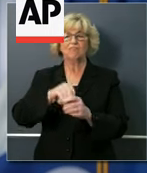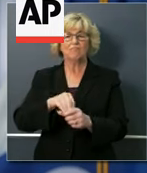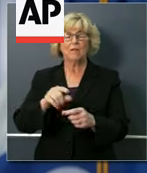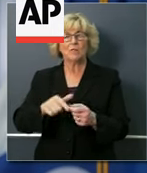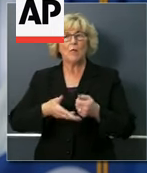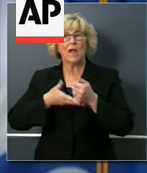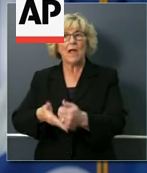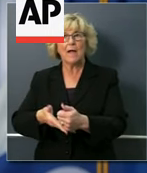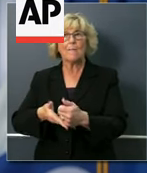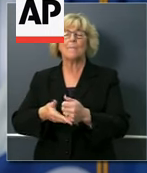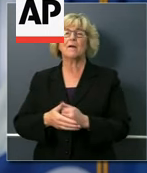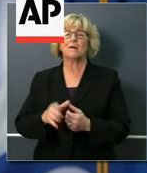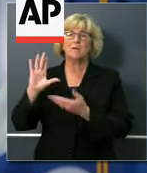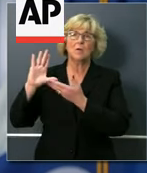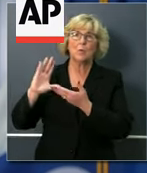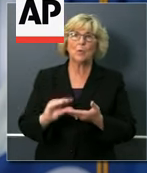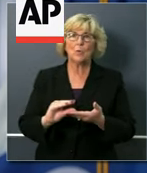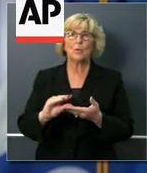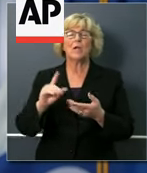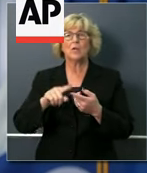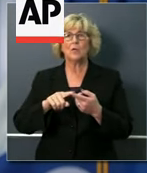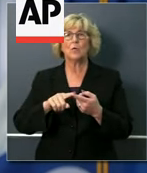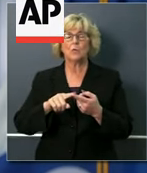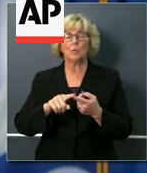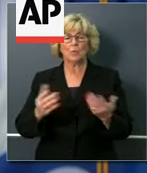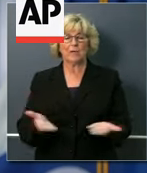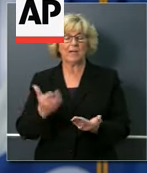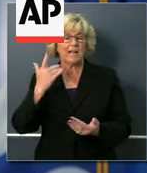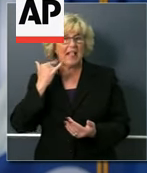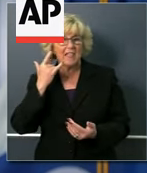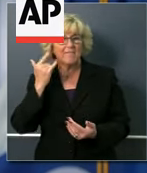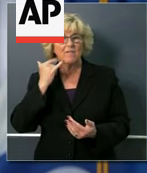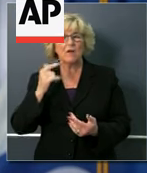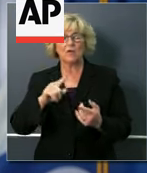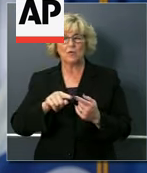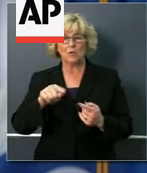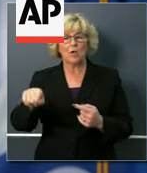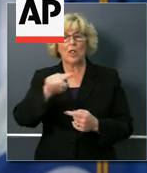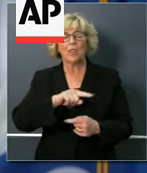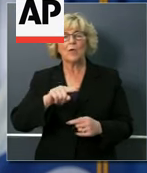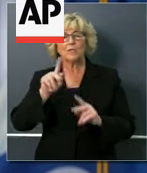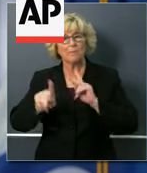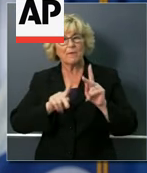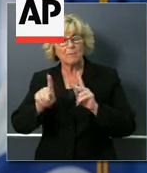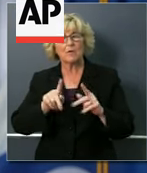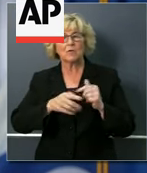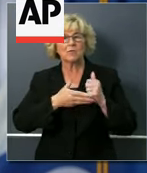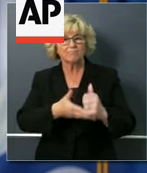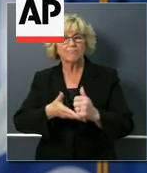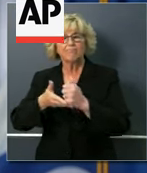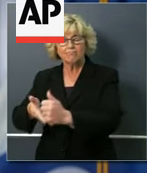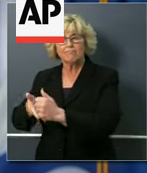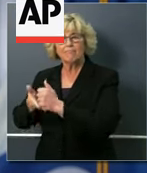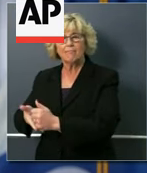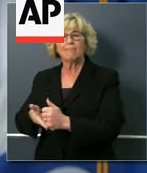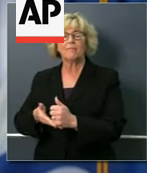providing deep discounts to the state of California. And we will extend those deep discounts directly to our caregivers.